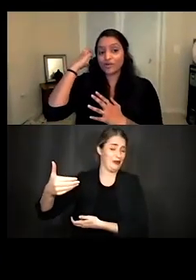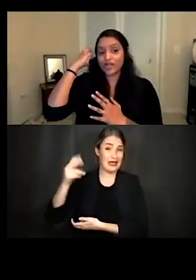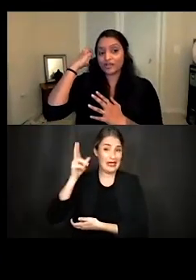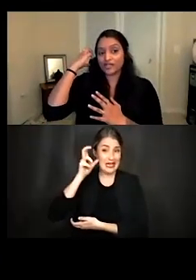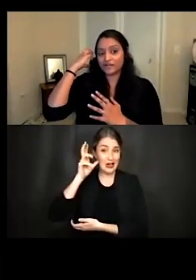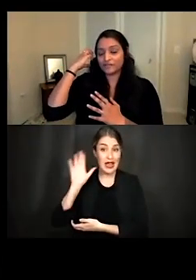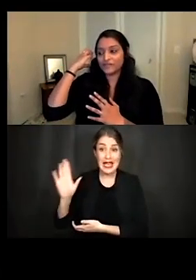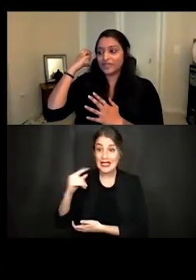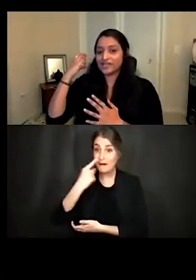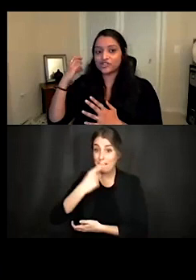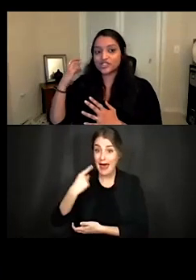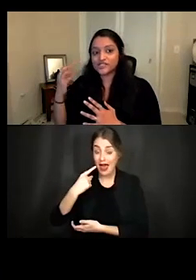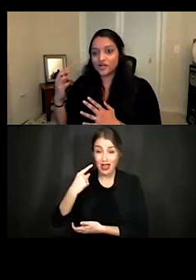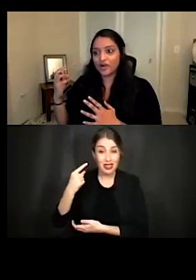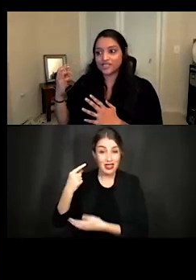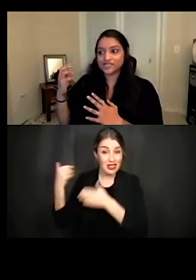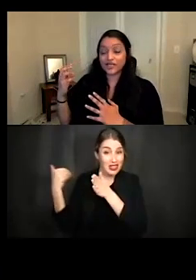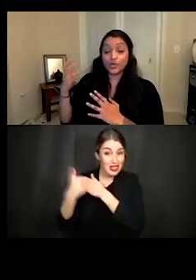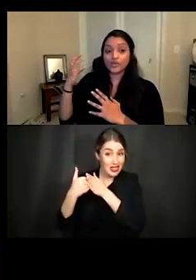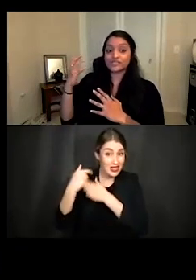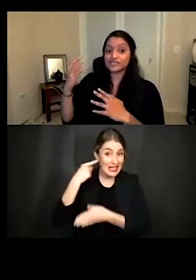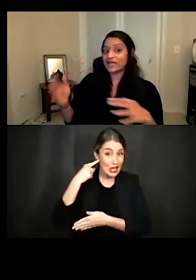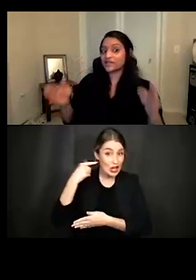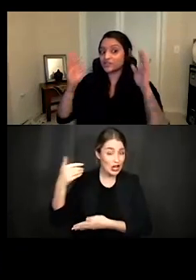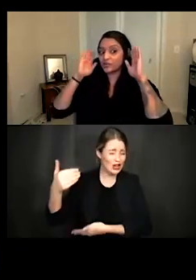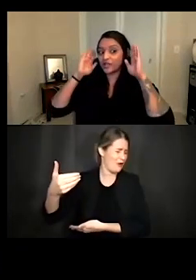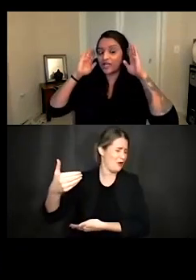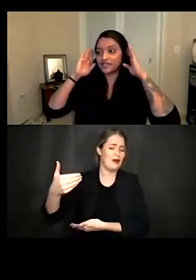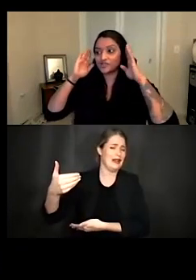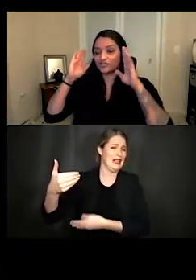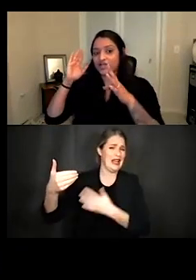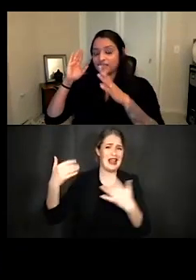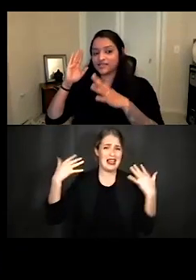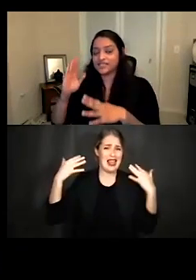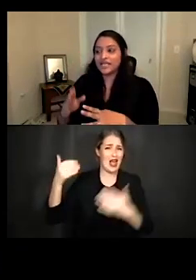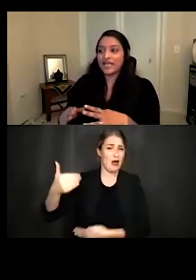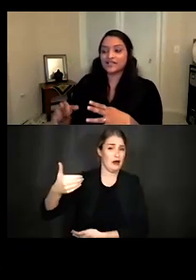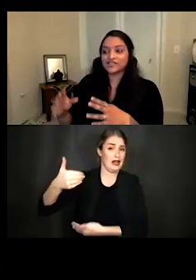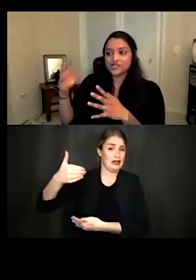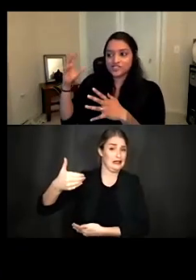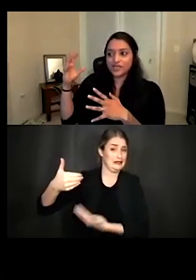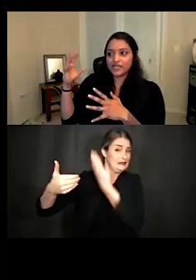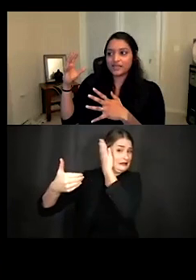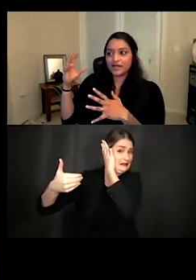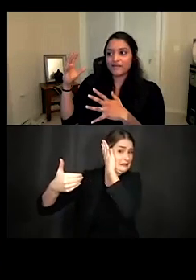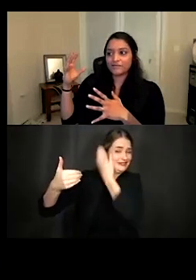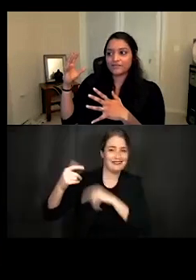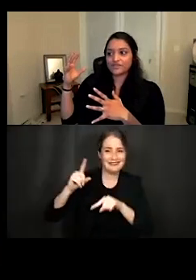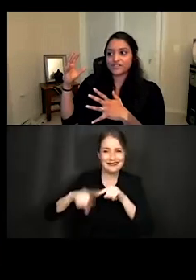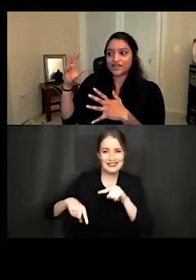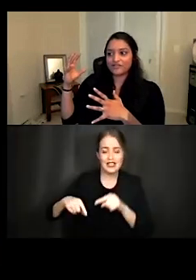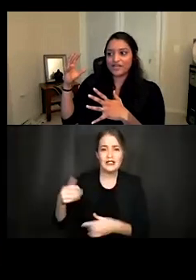right by her ear. Now she's not going to say, oh, that's loud. I should put my hands over my ears. And so she's being,